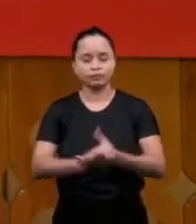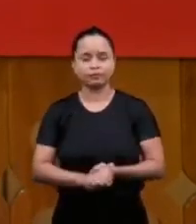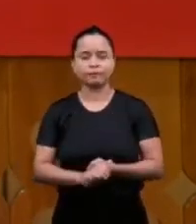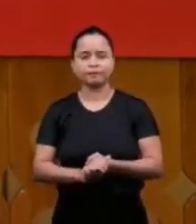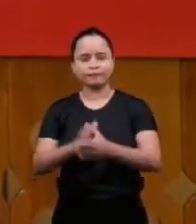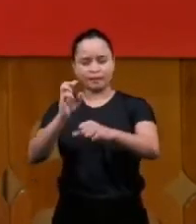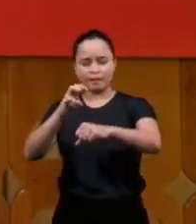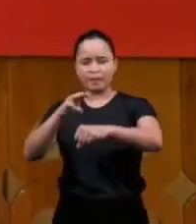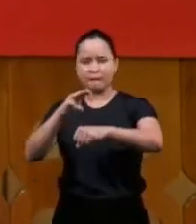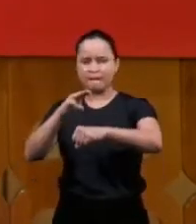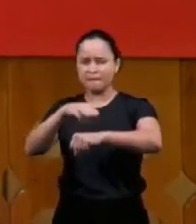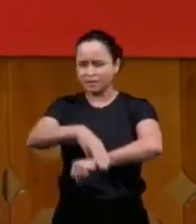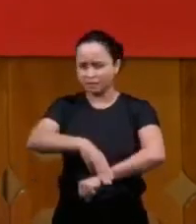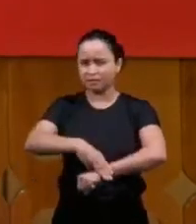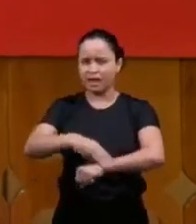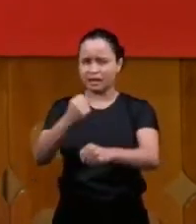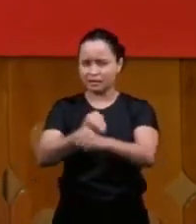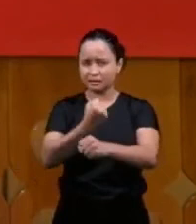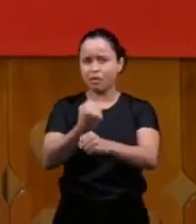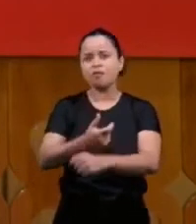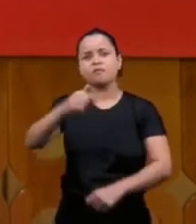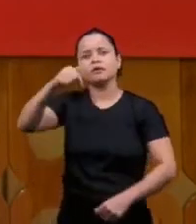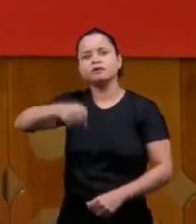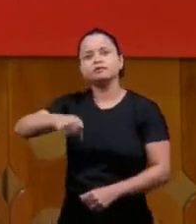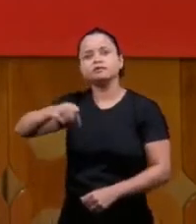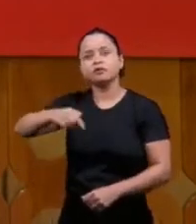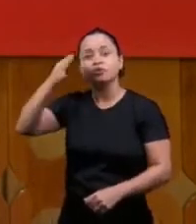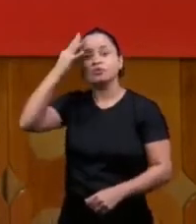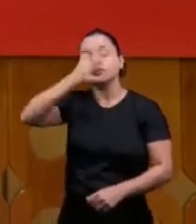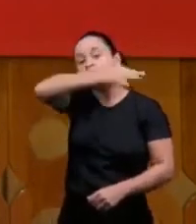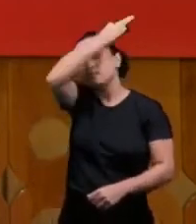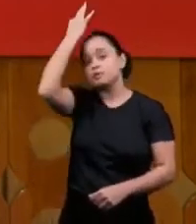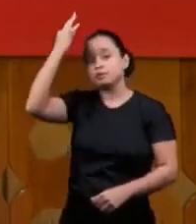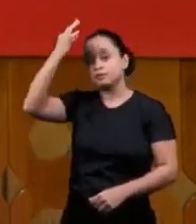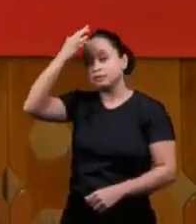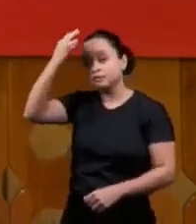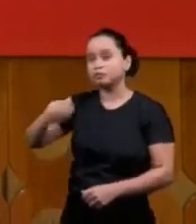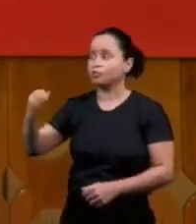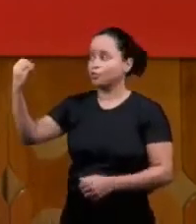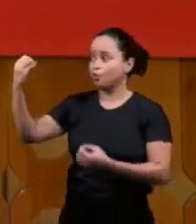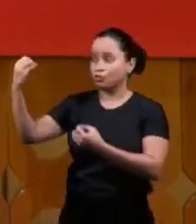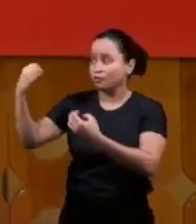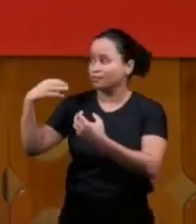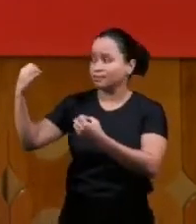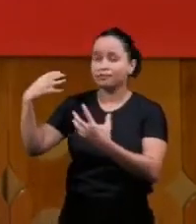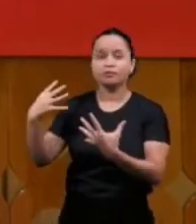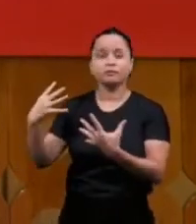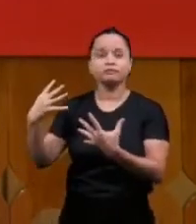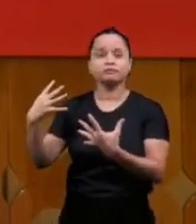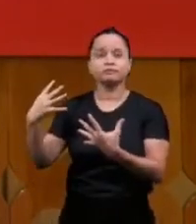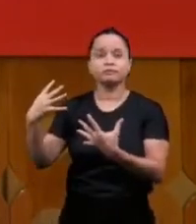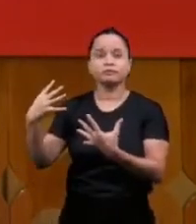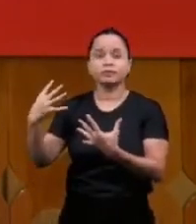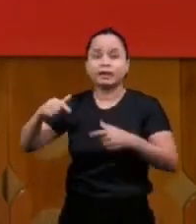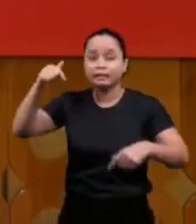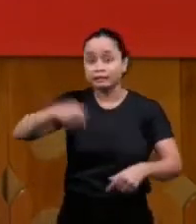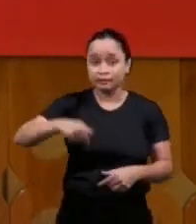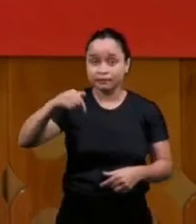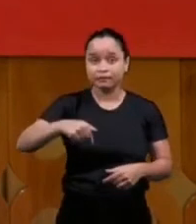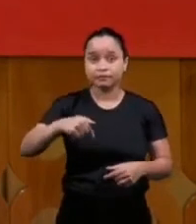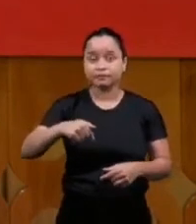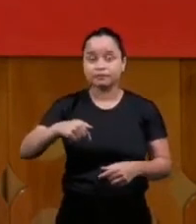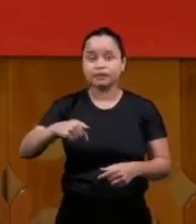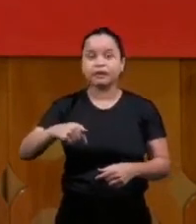what the holy spirit has taught us what did he teach us he taught us that the ministry